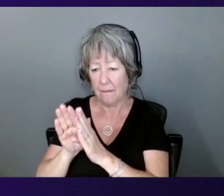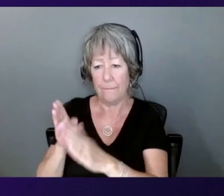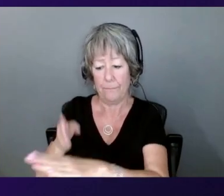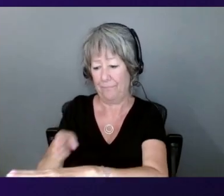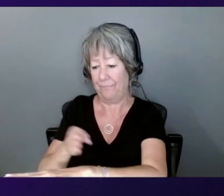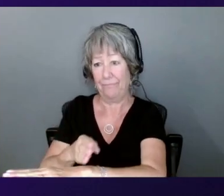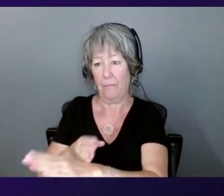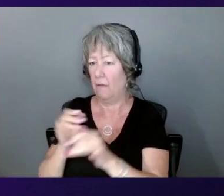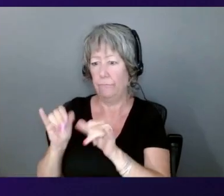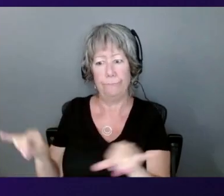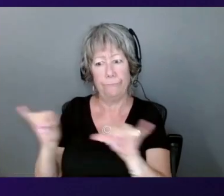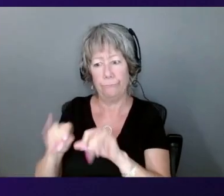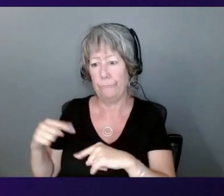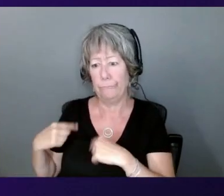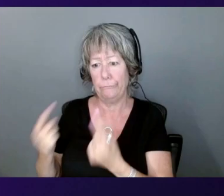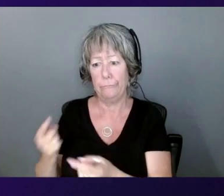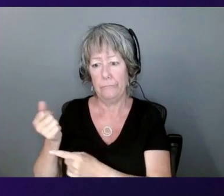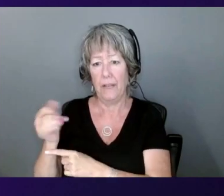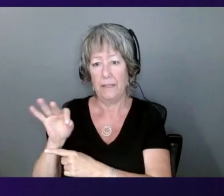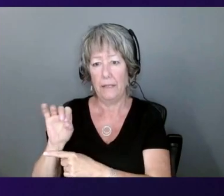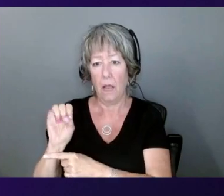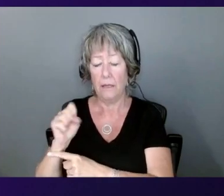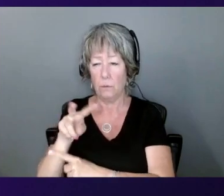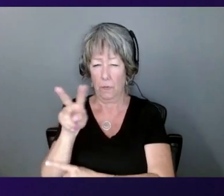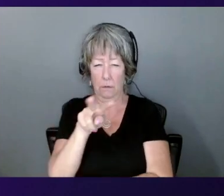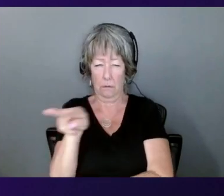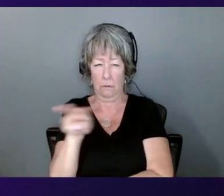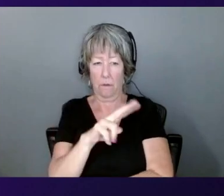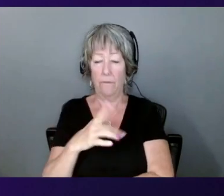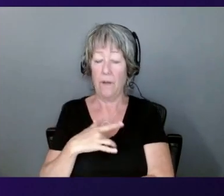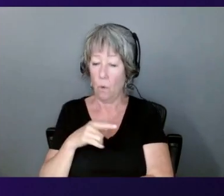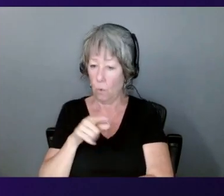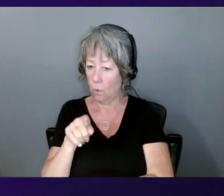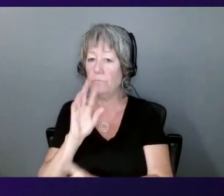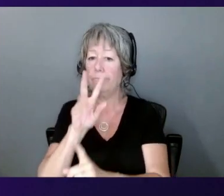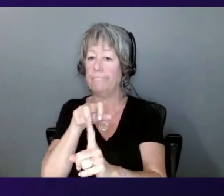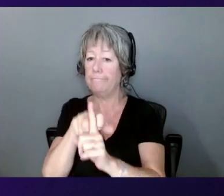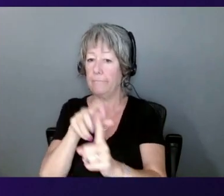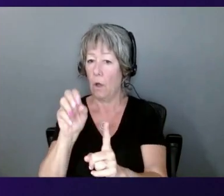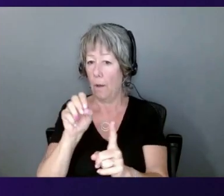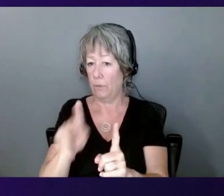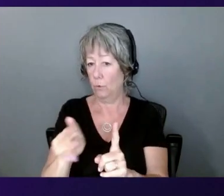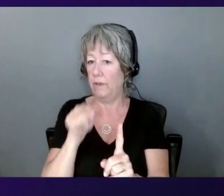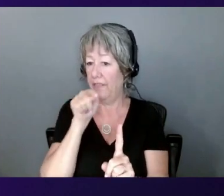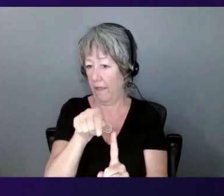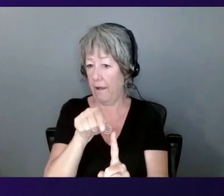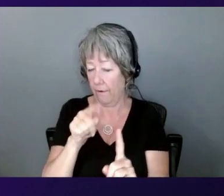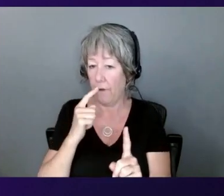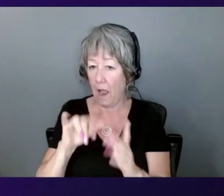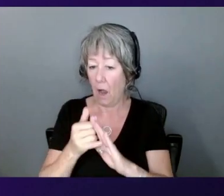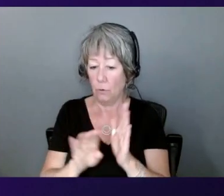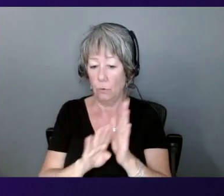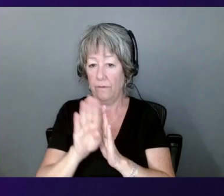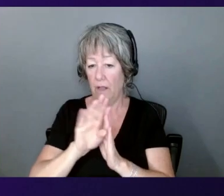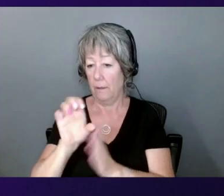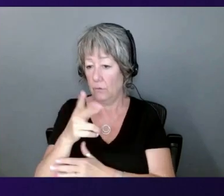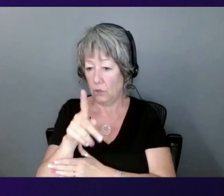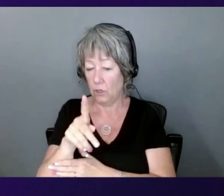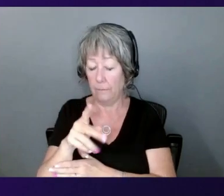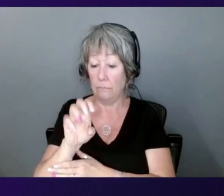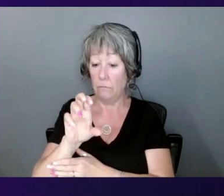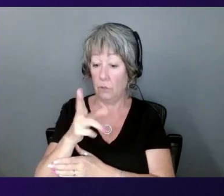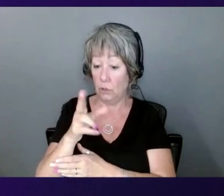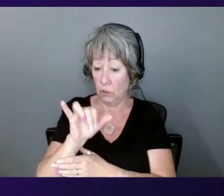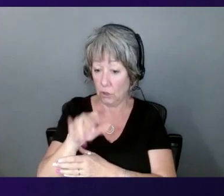started in the 90s. So we saw an opportunity to redefine how we develop chips with greater productivity, lower cost,